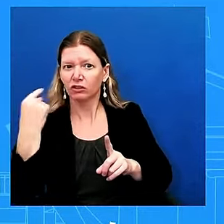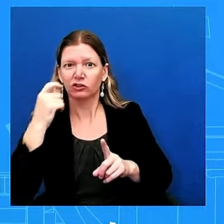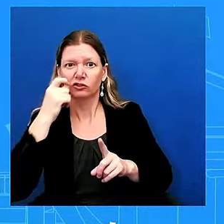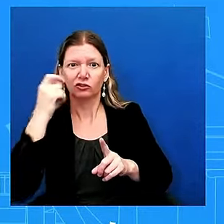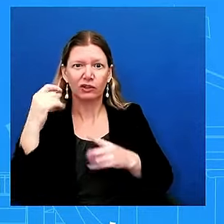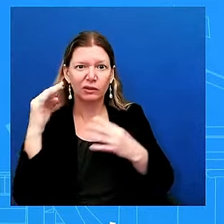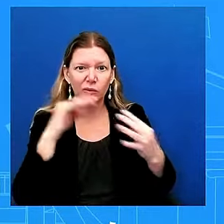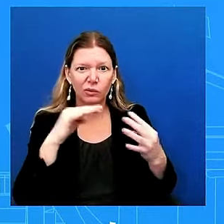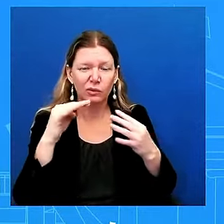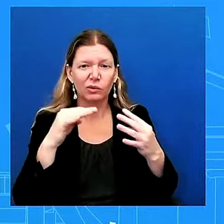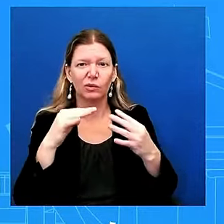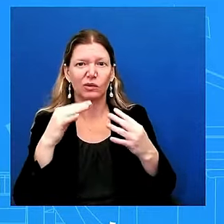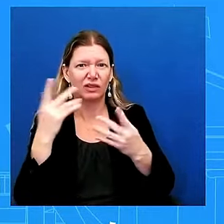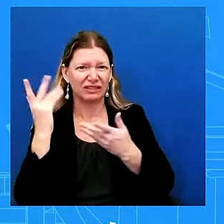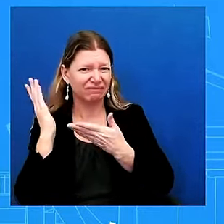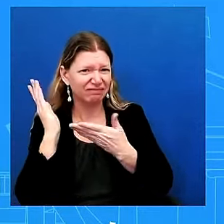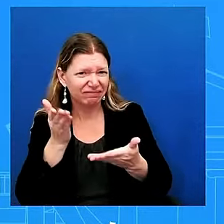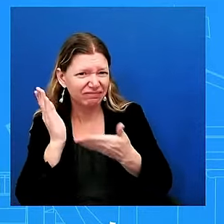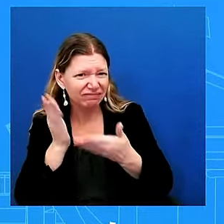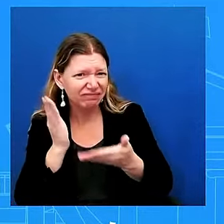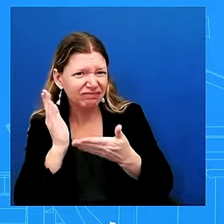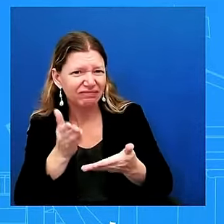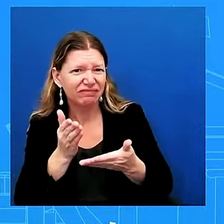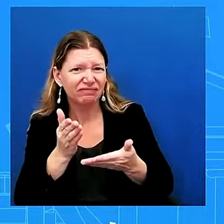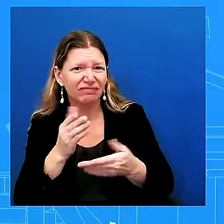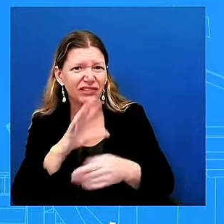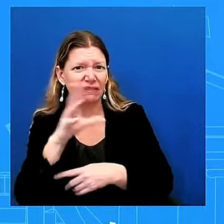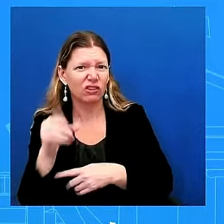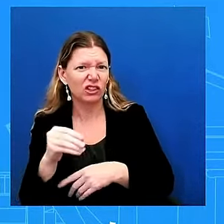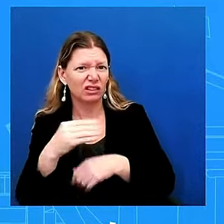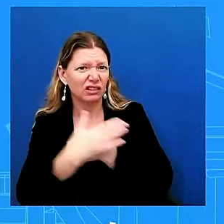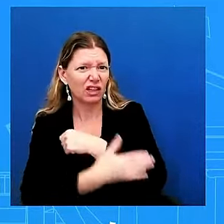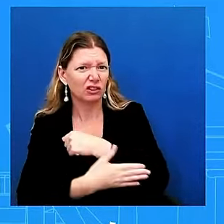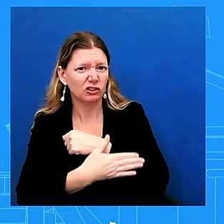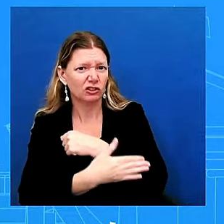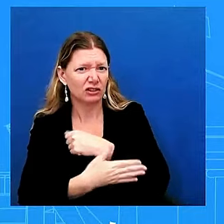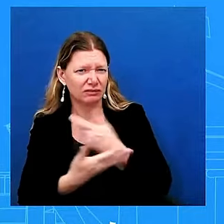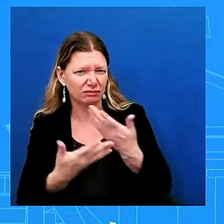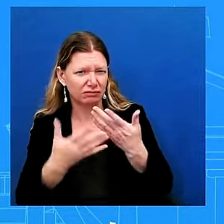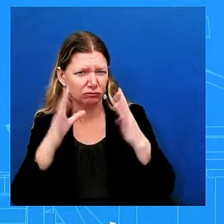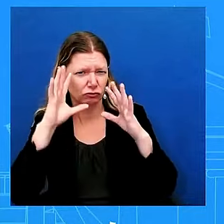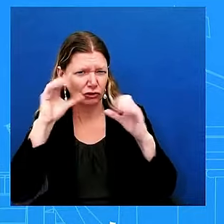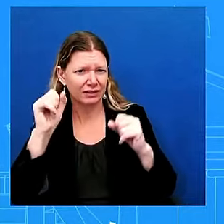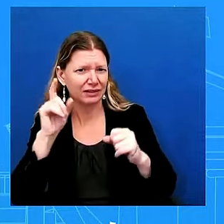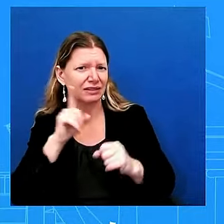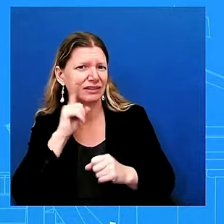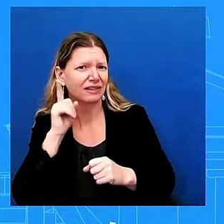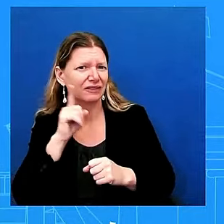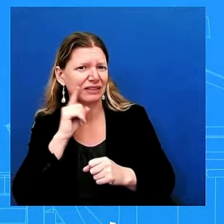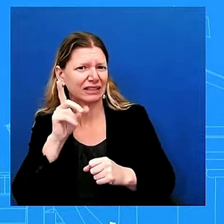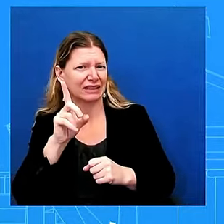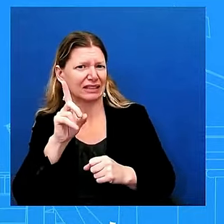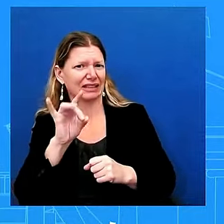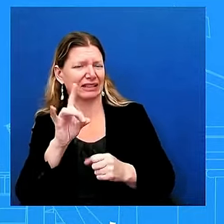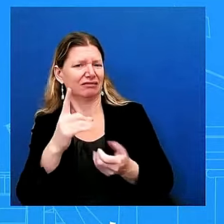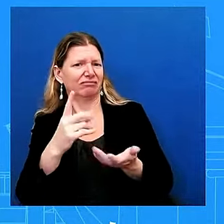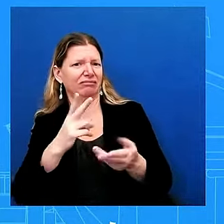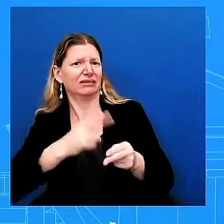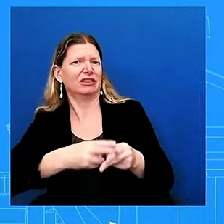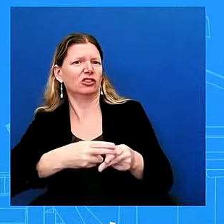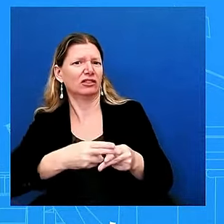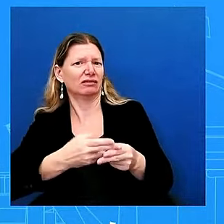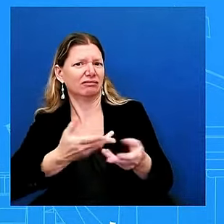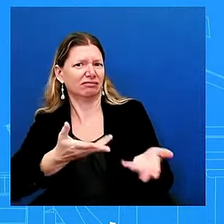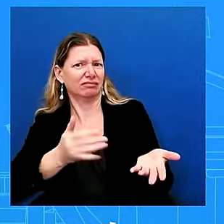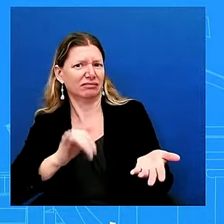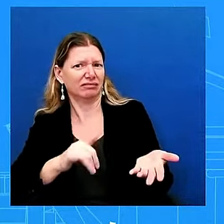uh president zelinski did express that to i understand the president united states joe biden as well as greg meeks who sits on